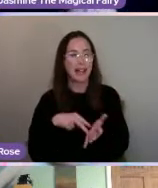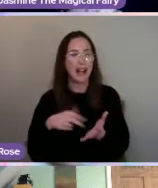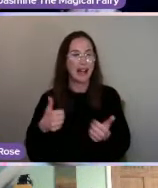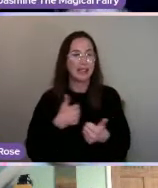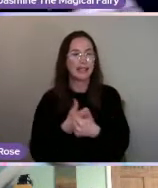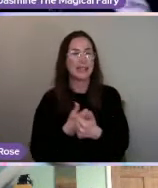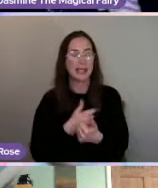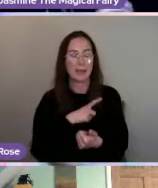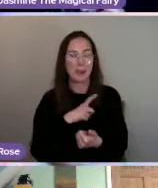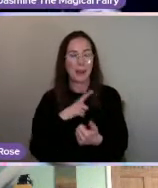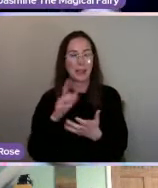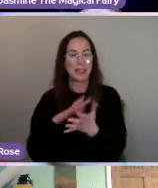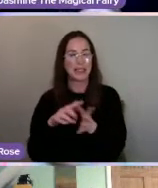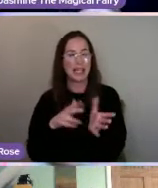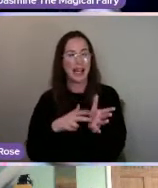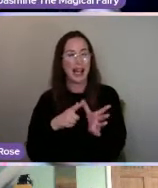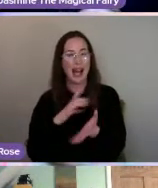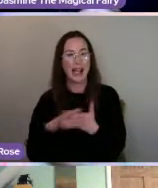it.